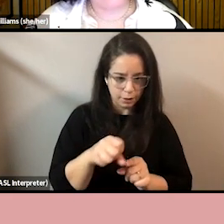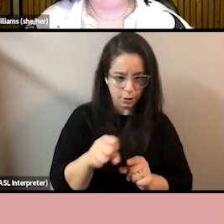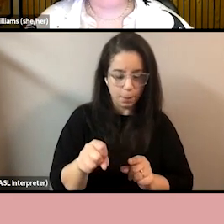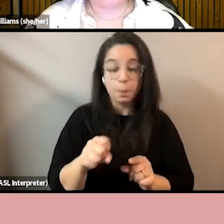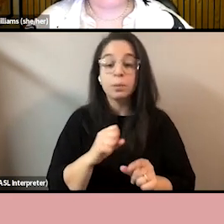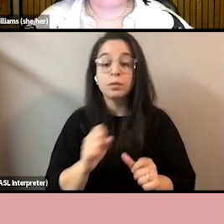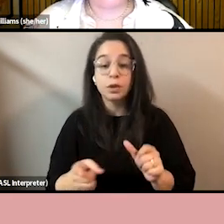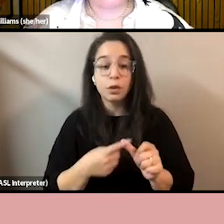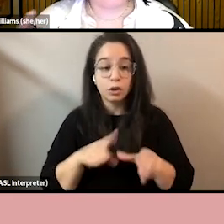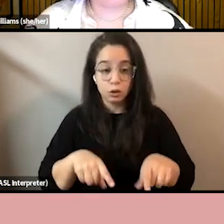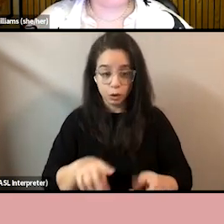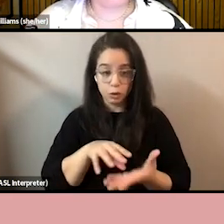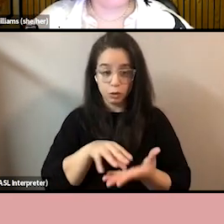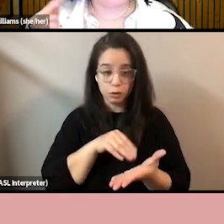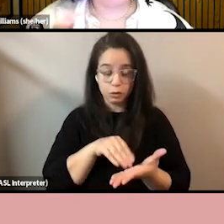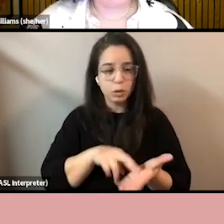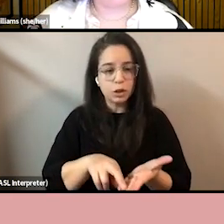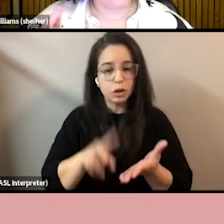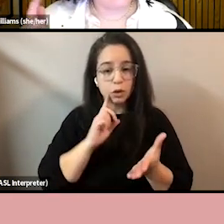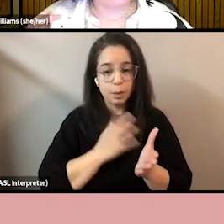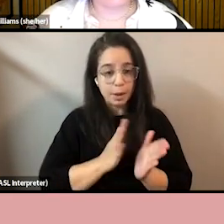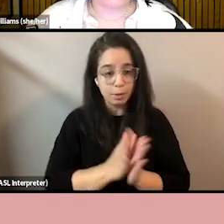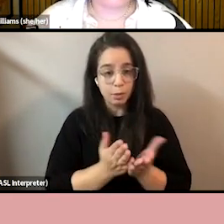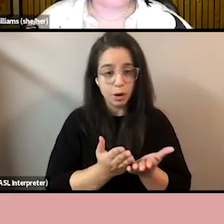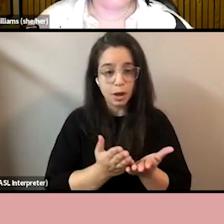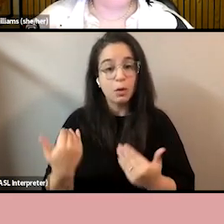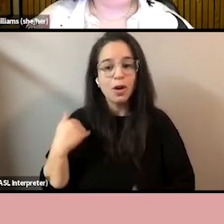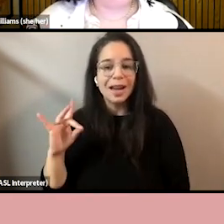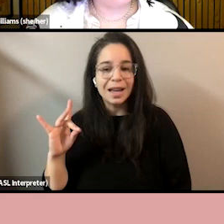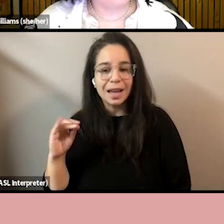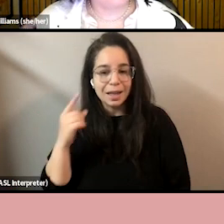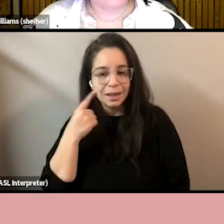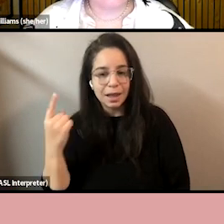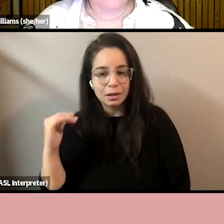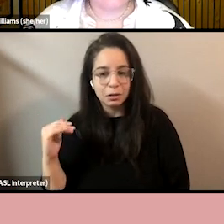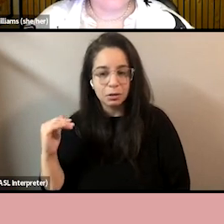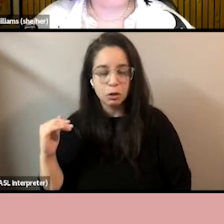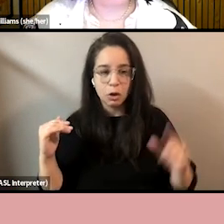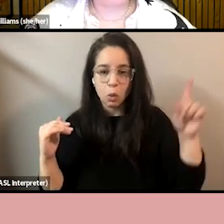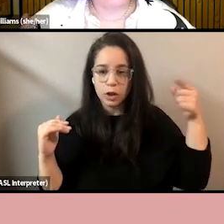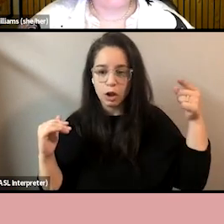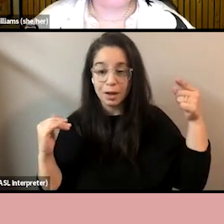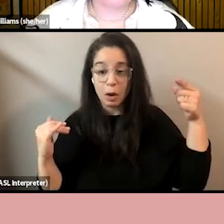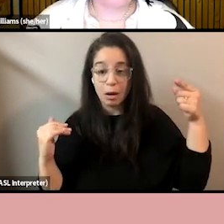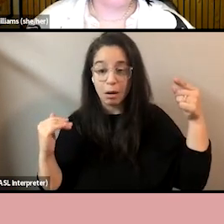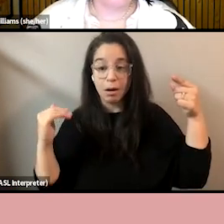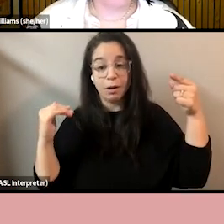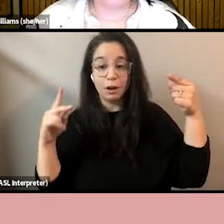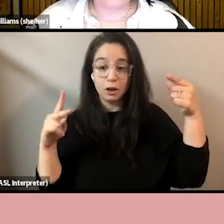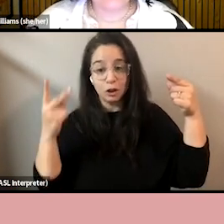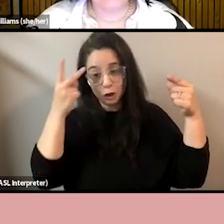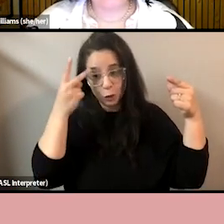was first doing my research for my book, that figure was 80 cents. So that was a nice discovery. That's a two-cent closure,